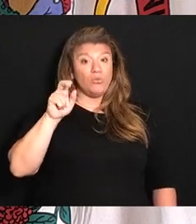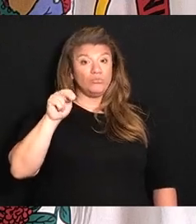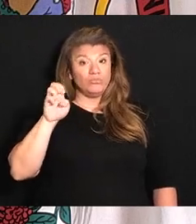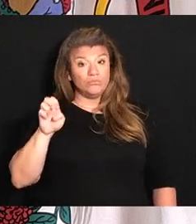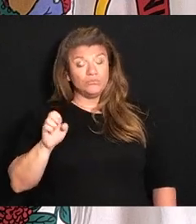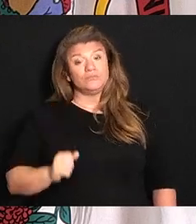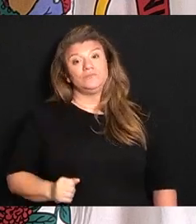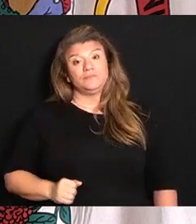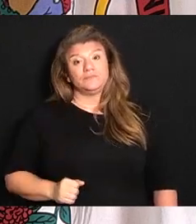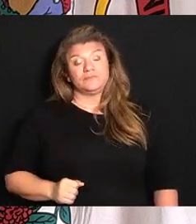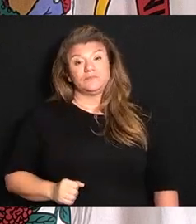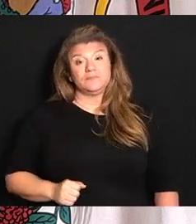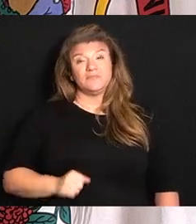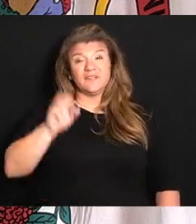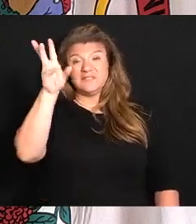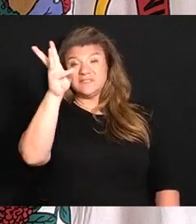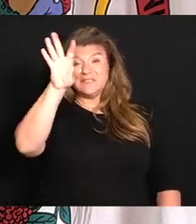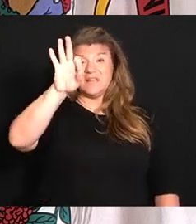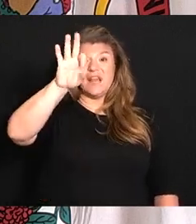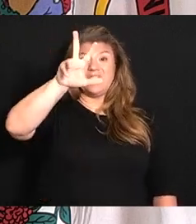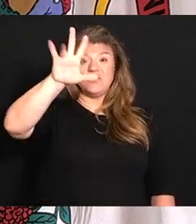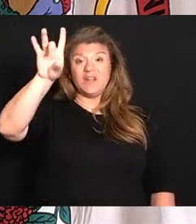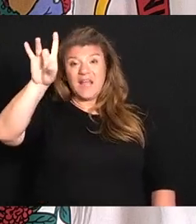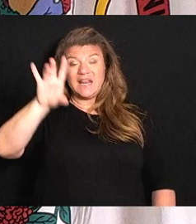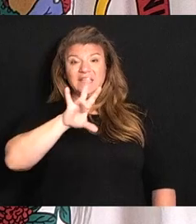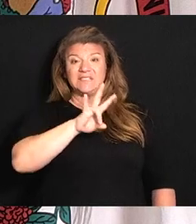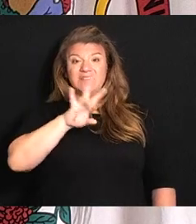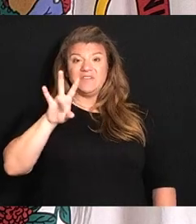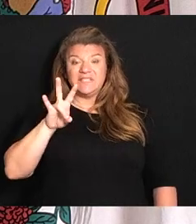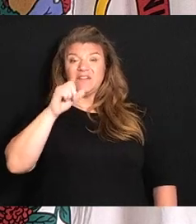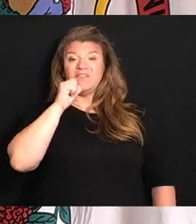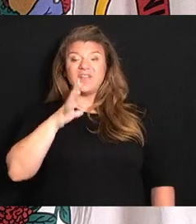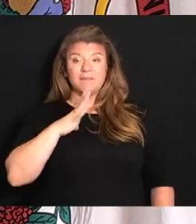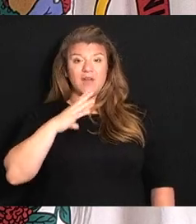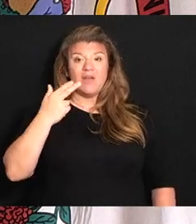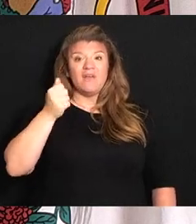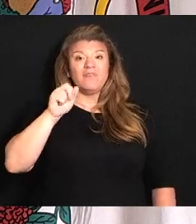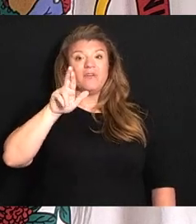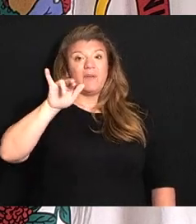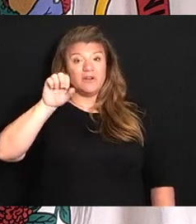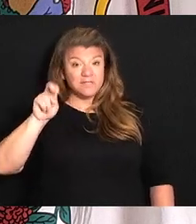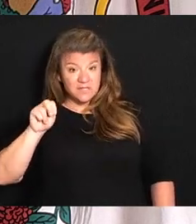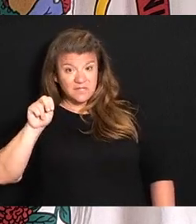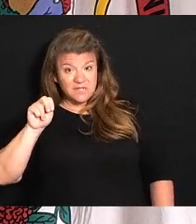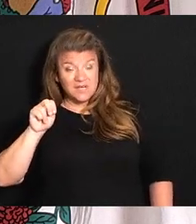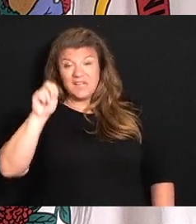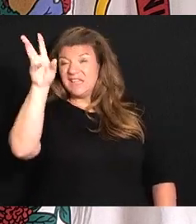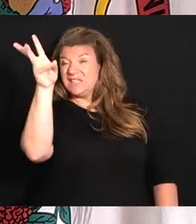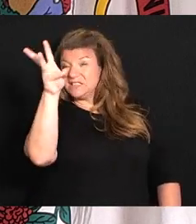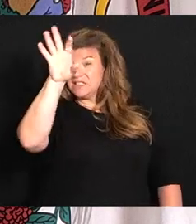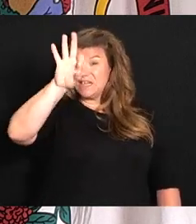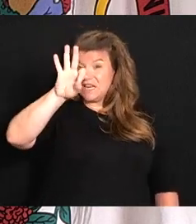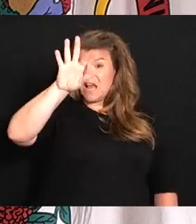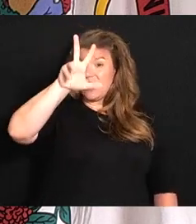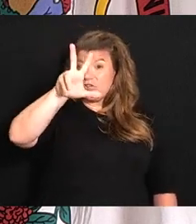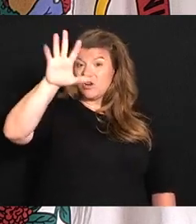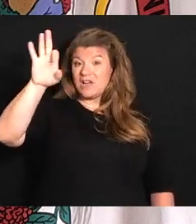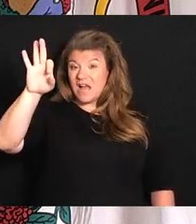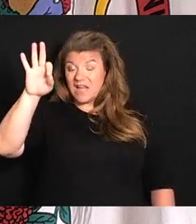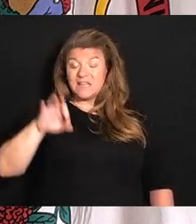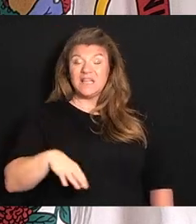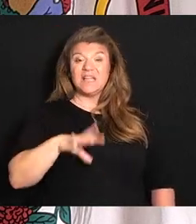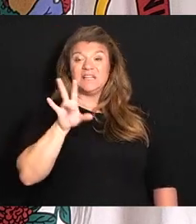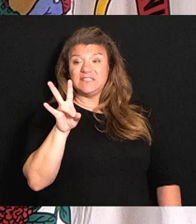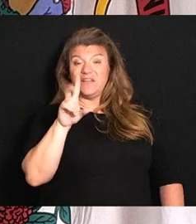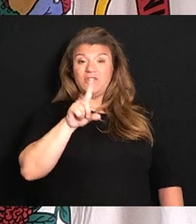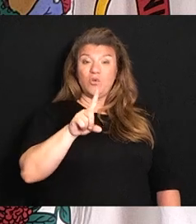The 6938th death of a 77-year-old female from Harrison County. The 6939th death of